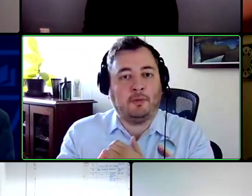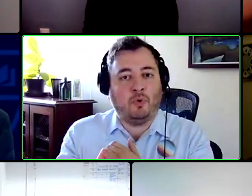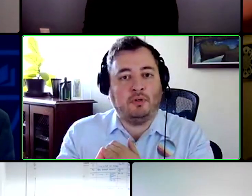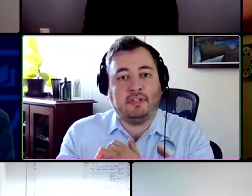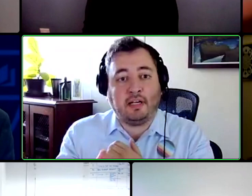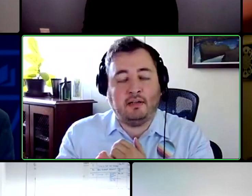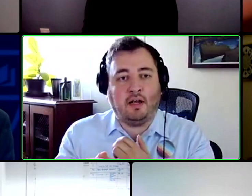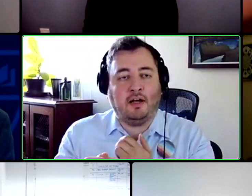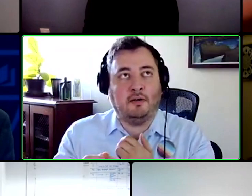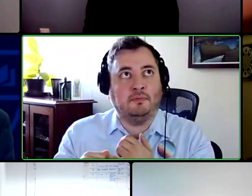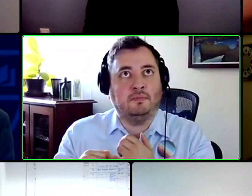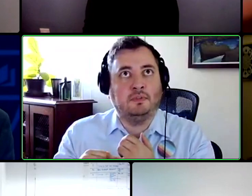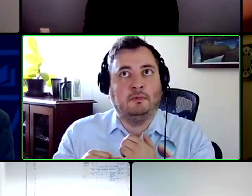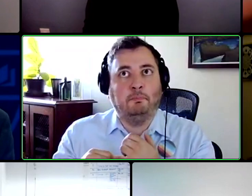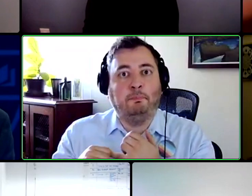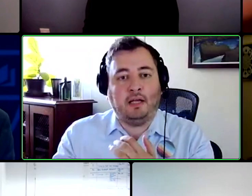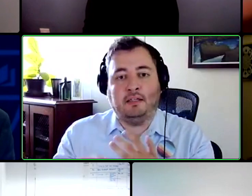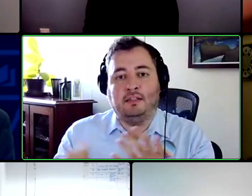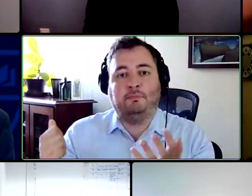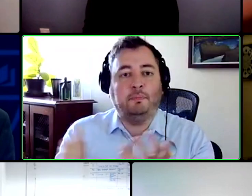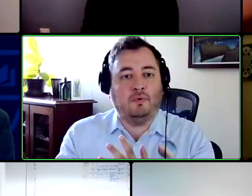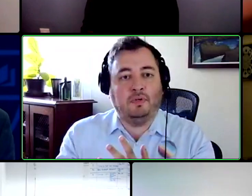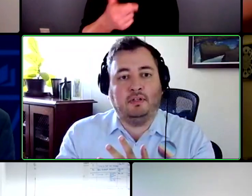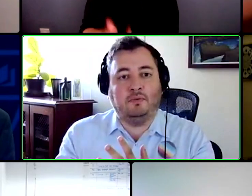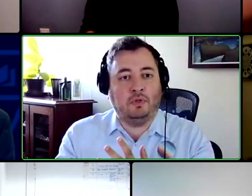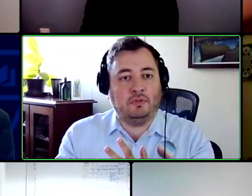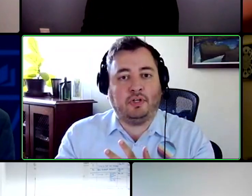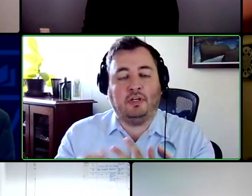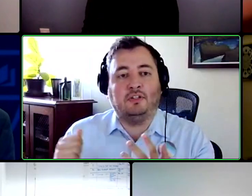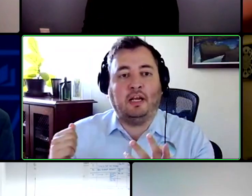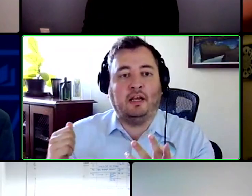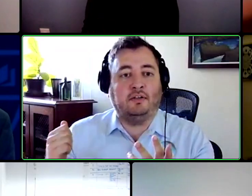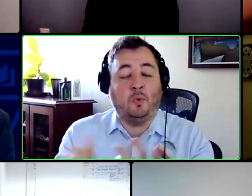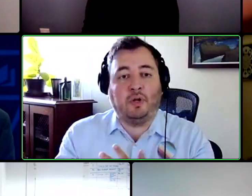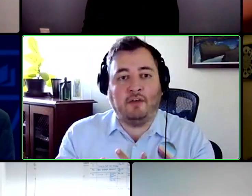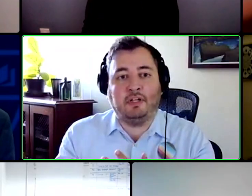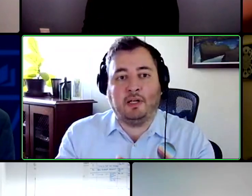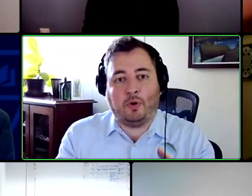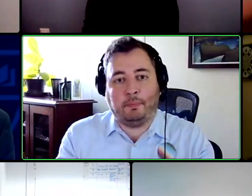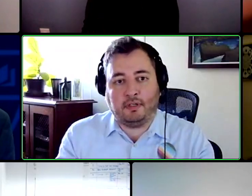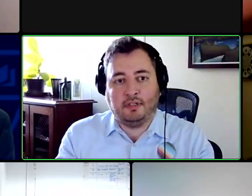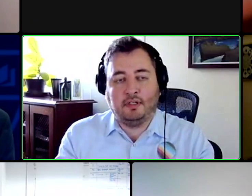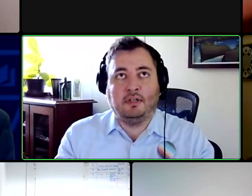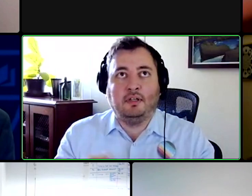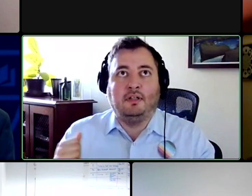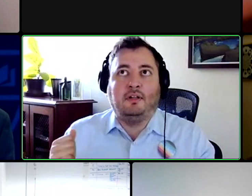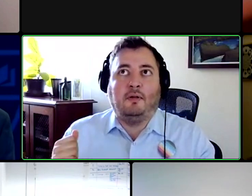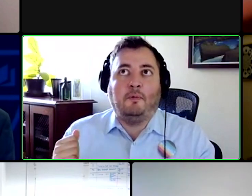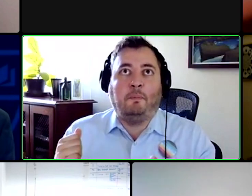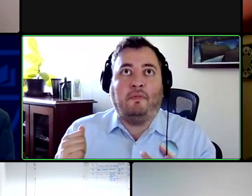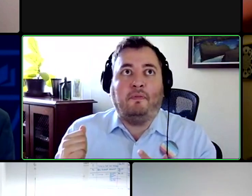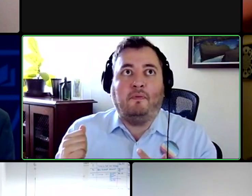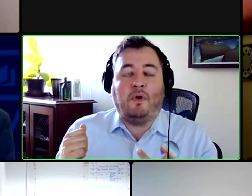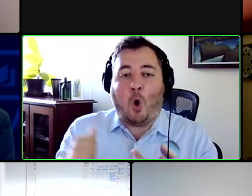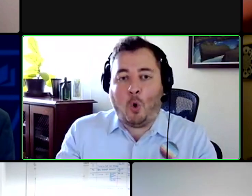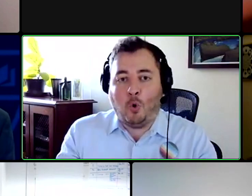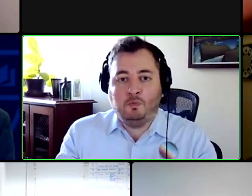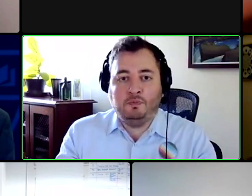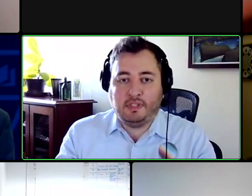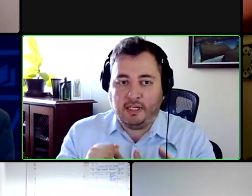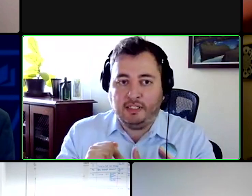transported, um, beds, people in wheelchairs and, you know, heavy equipment. Um, but